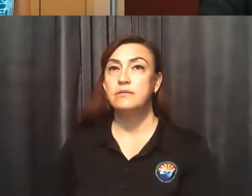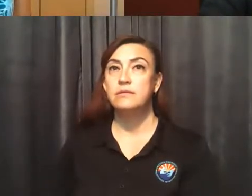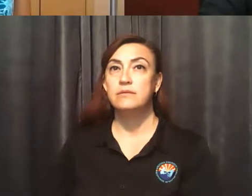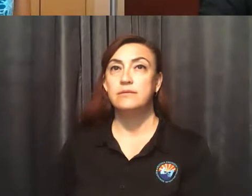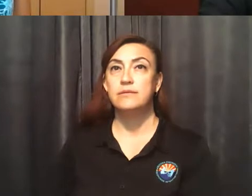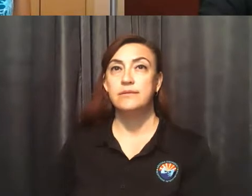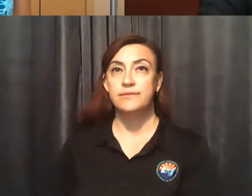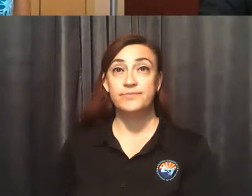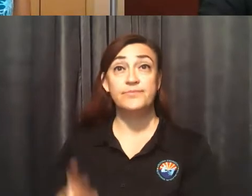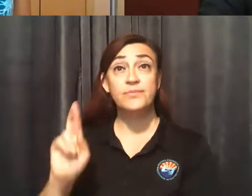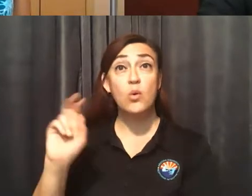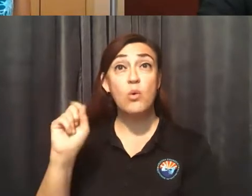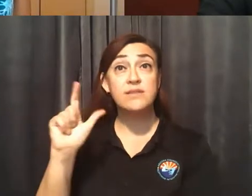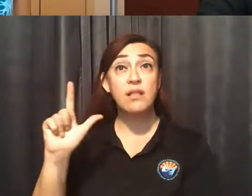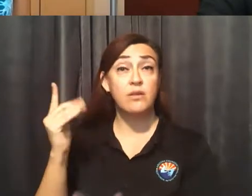Russell, can you hear me? Go ahead.